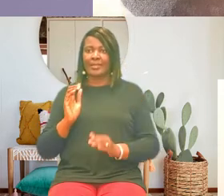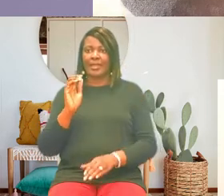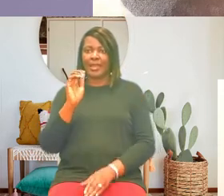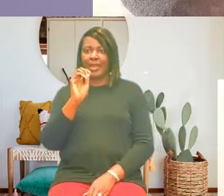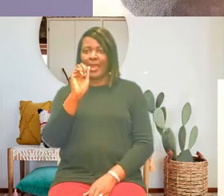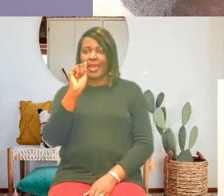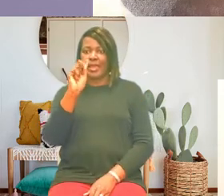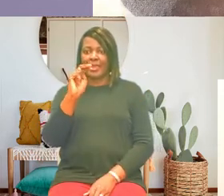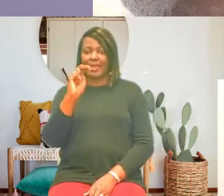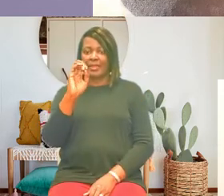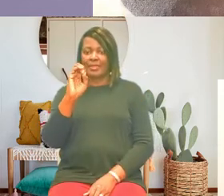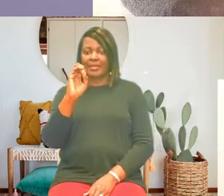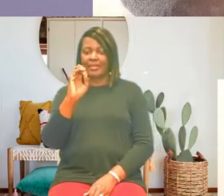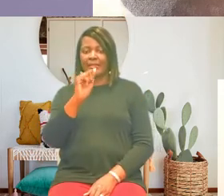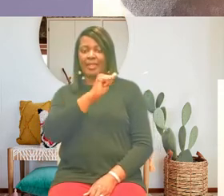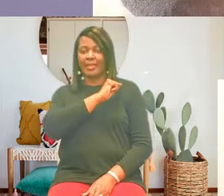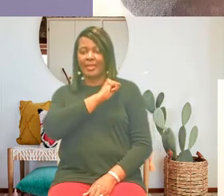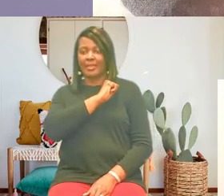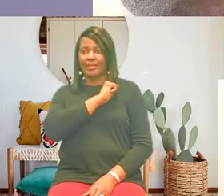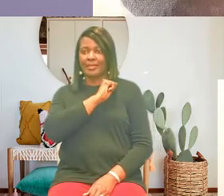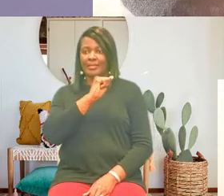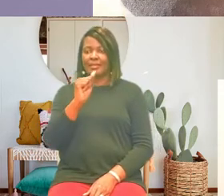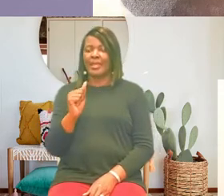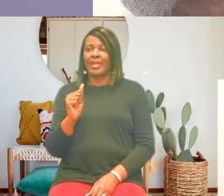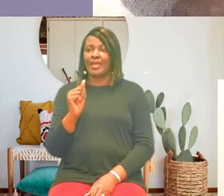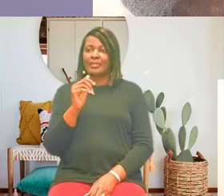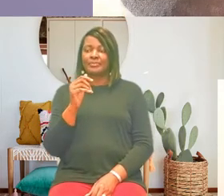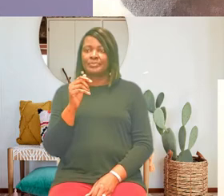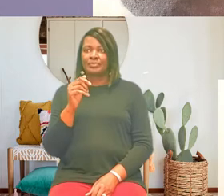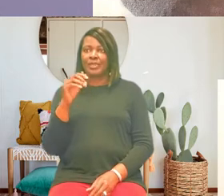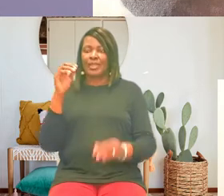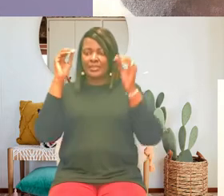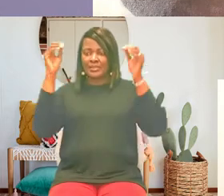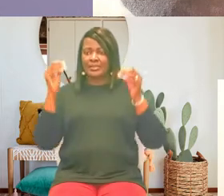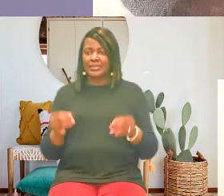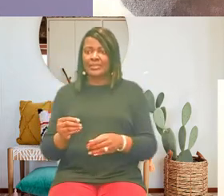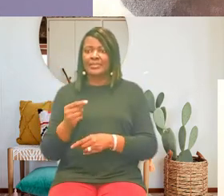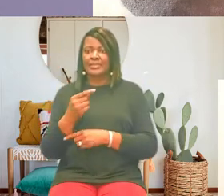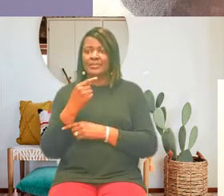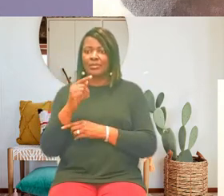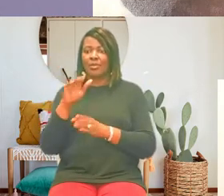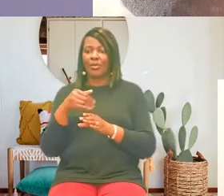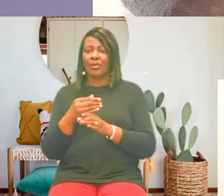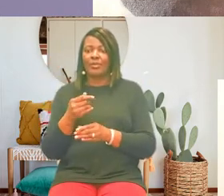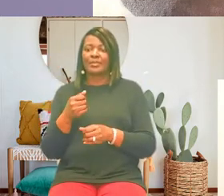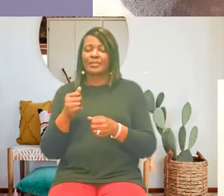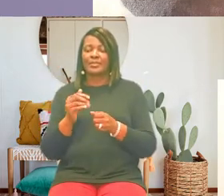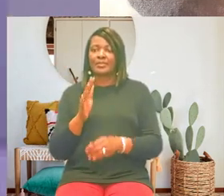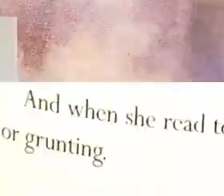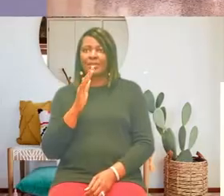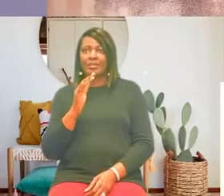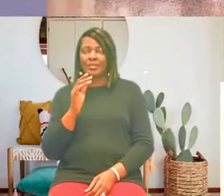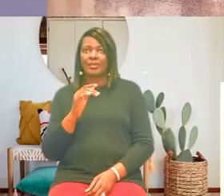like what's black and white and black and white and black and white a nun rolling down the stairs